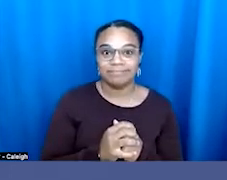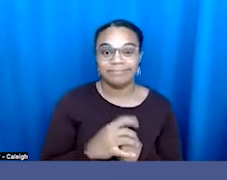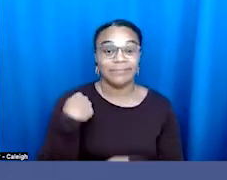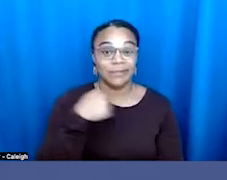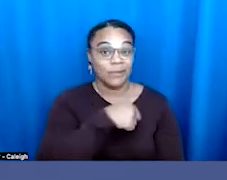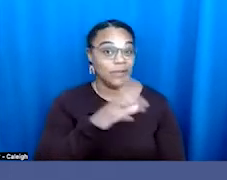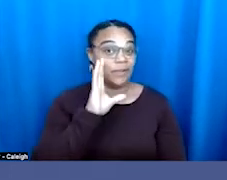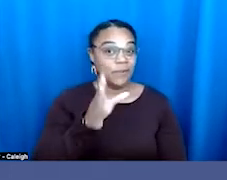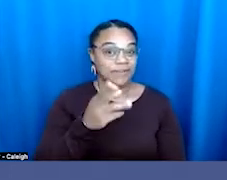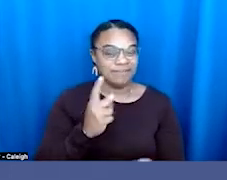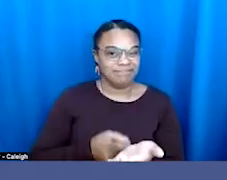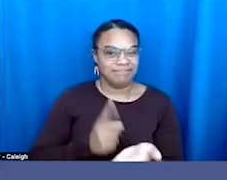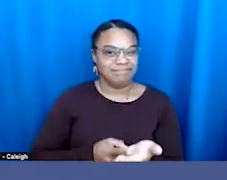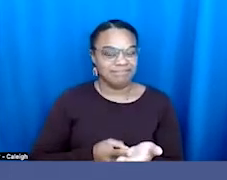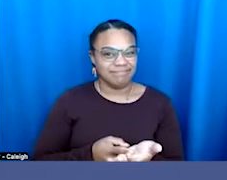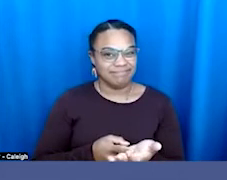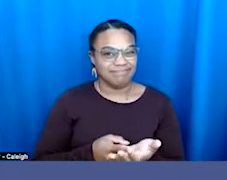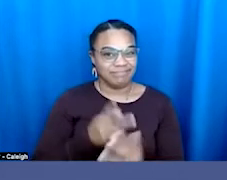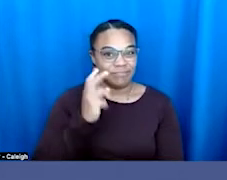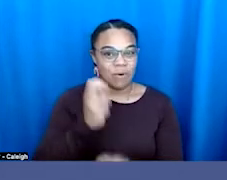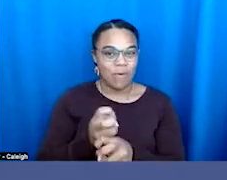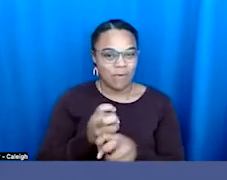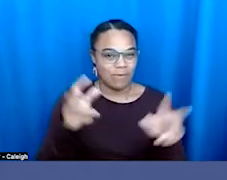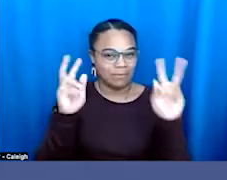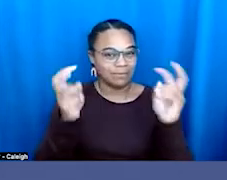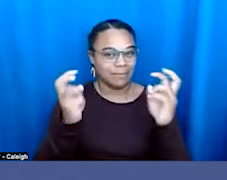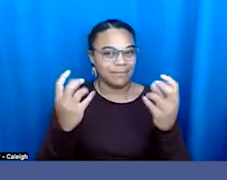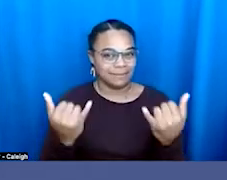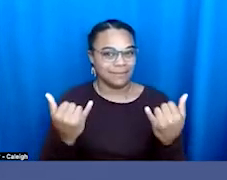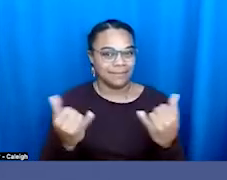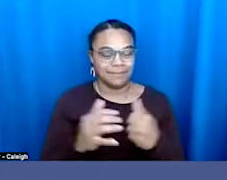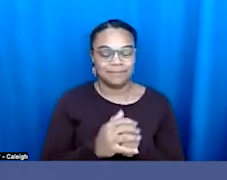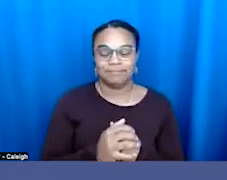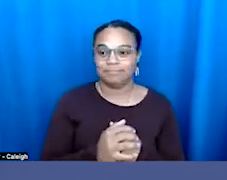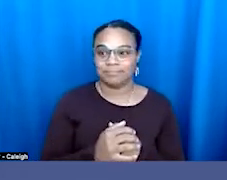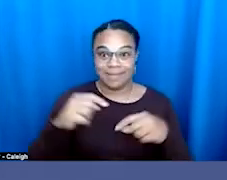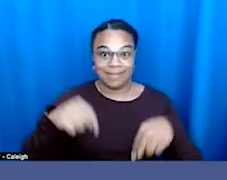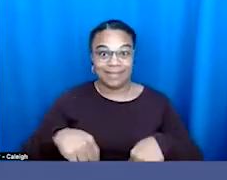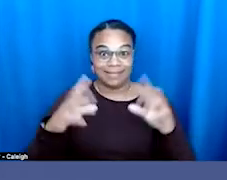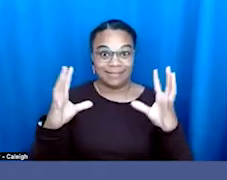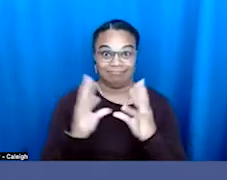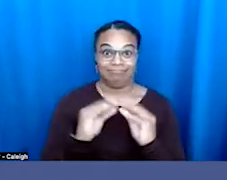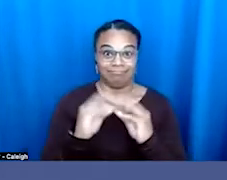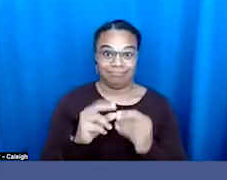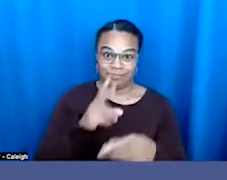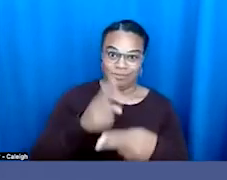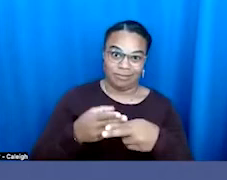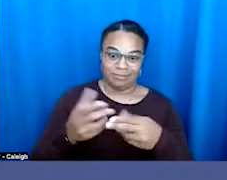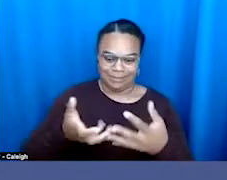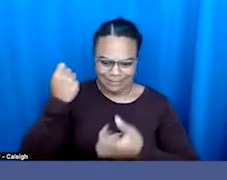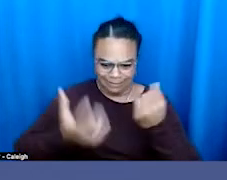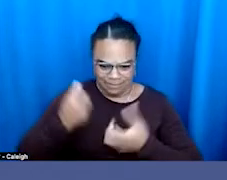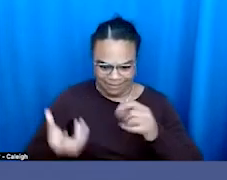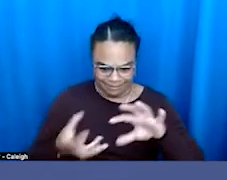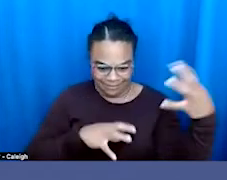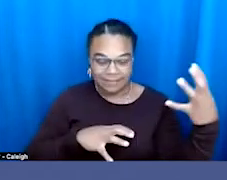hard hitting topics, right? The name of this, this session is called the dismantling of democracy,